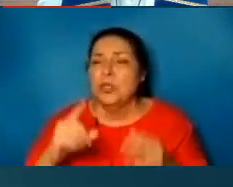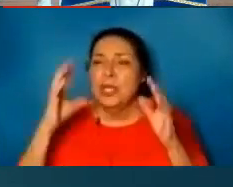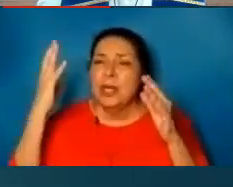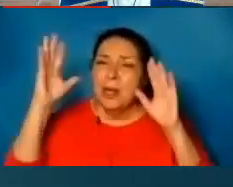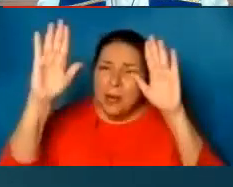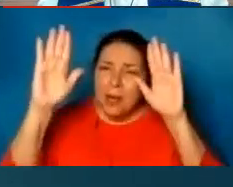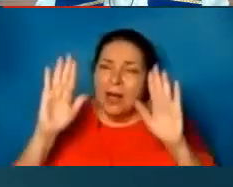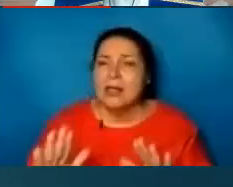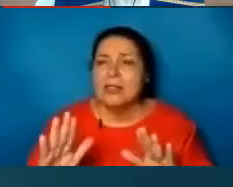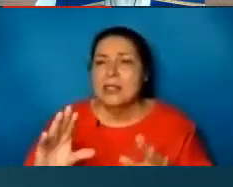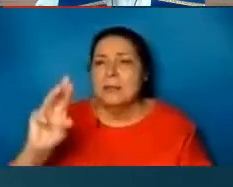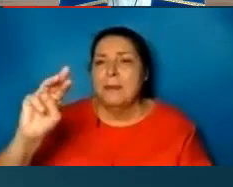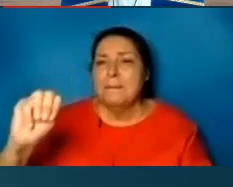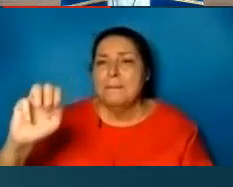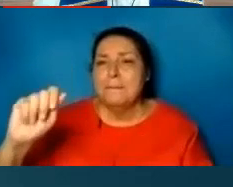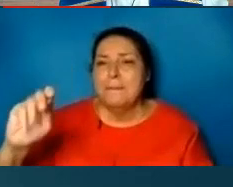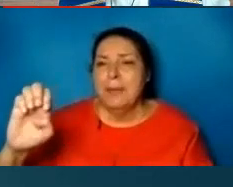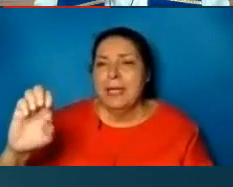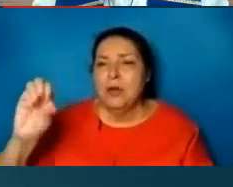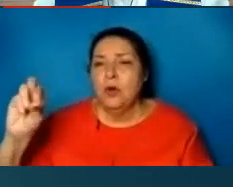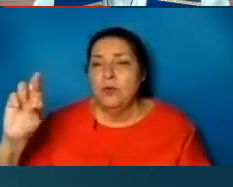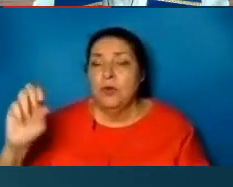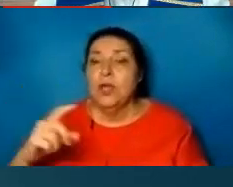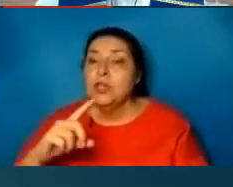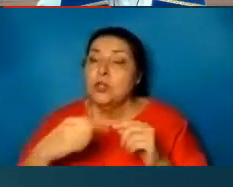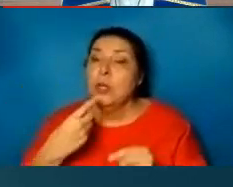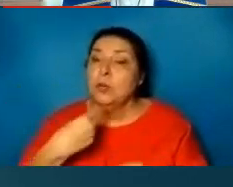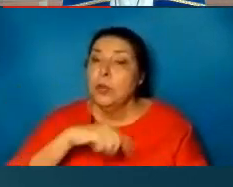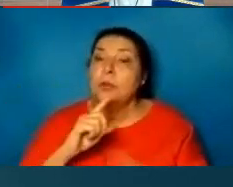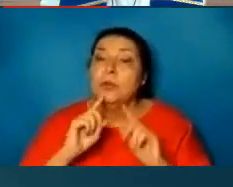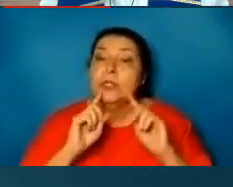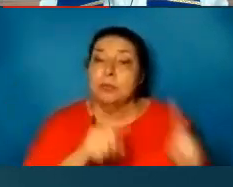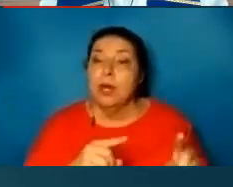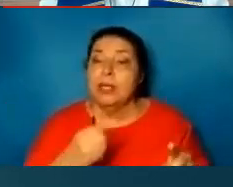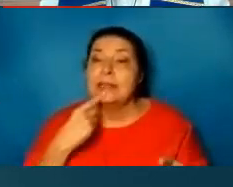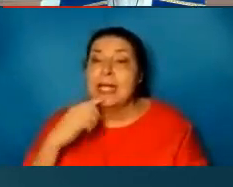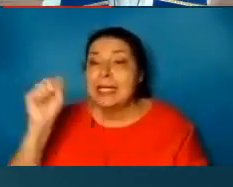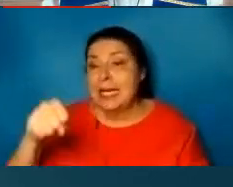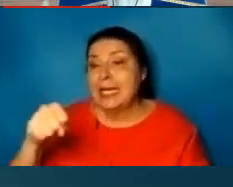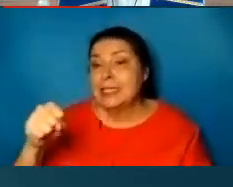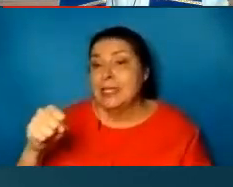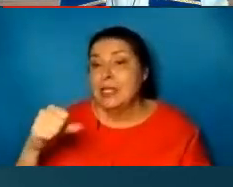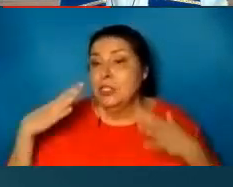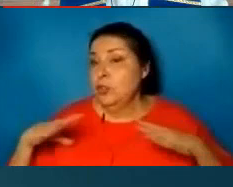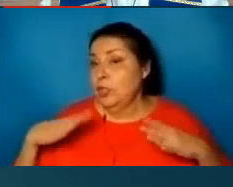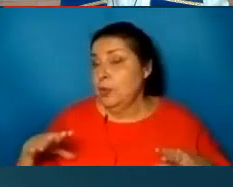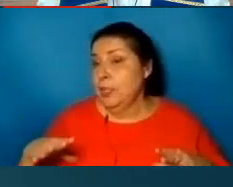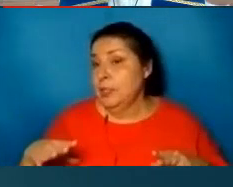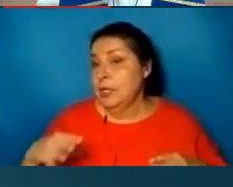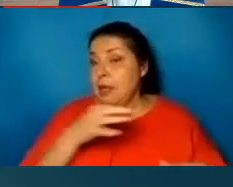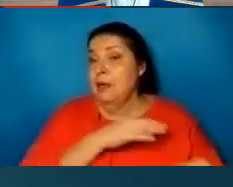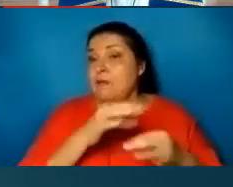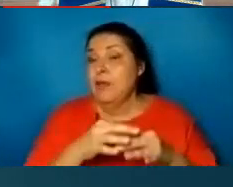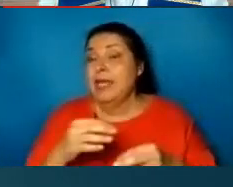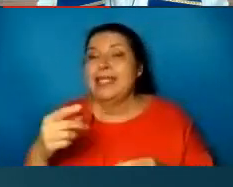And so when we respond and we say yes to the dress, faith is simply saying yes to the dress